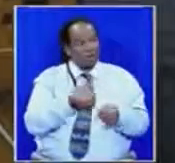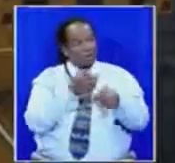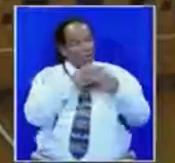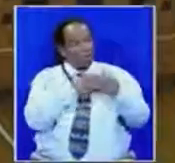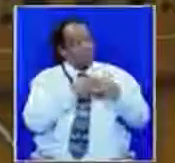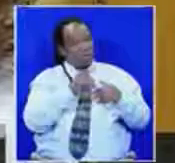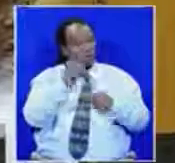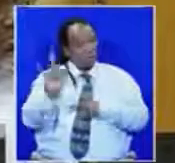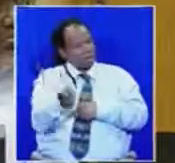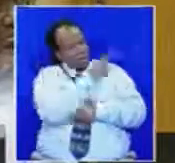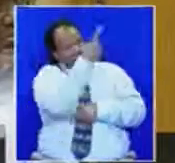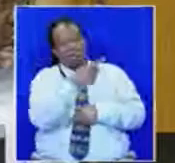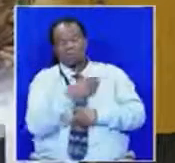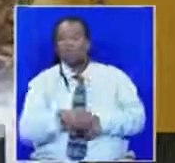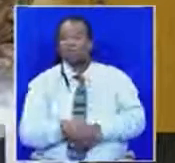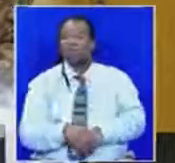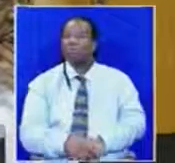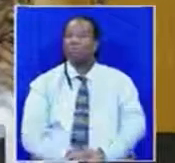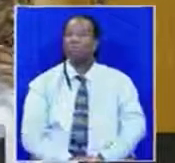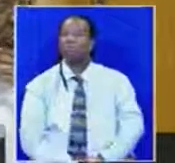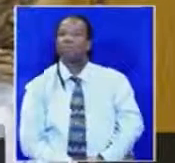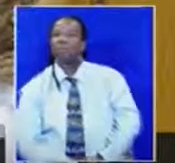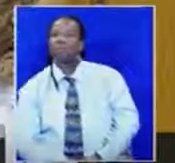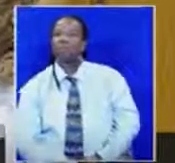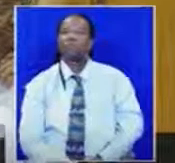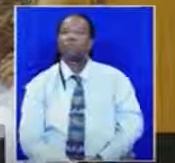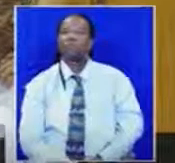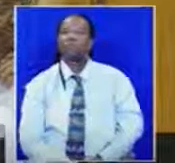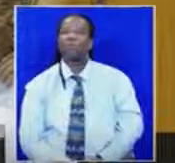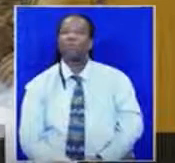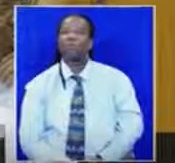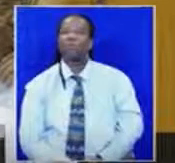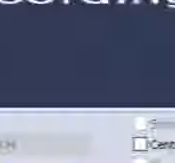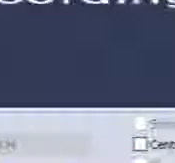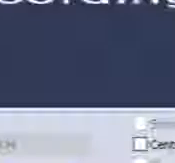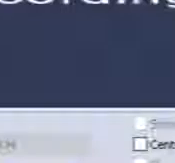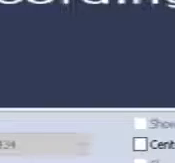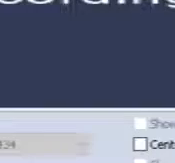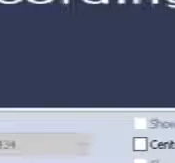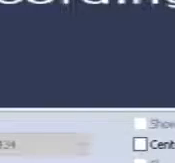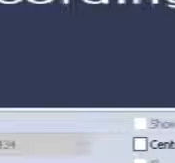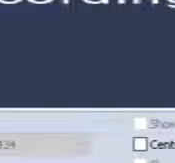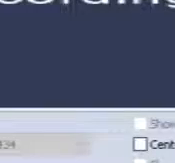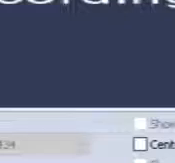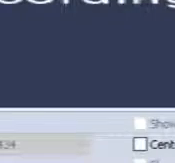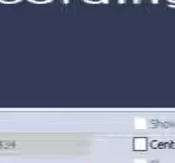. . . . Thank you.